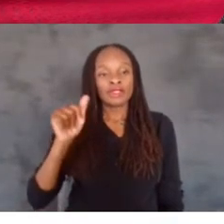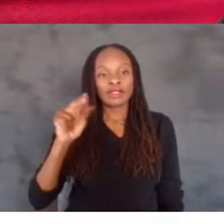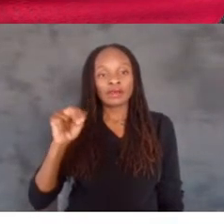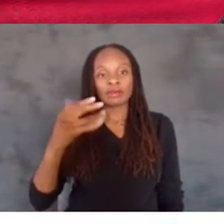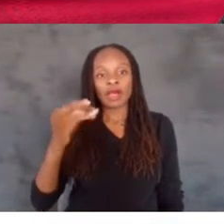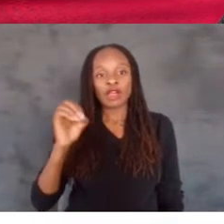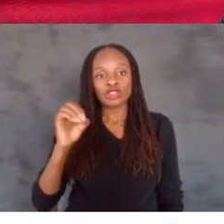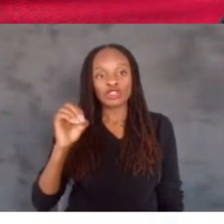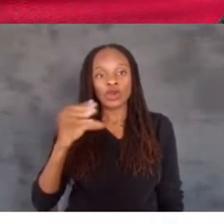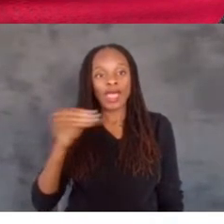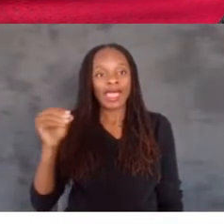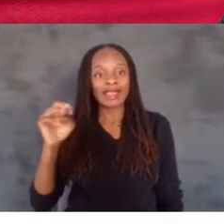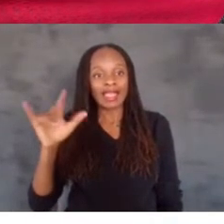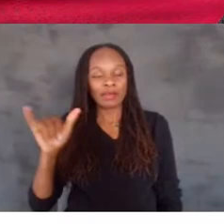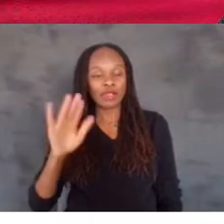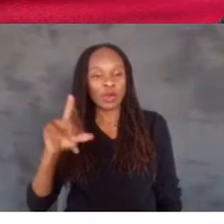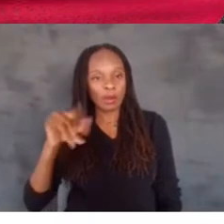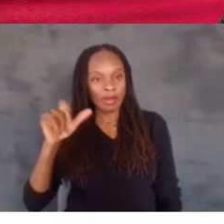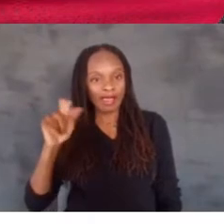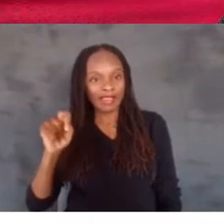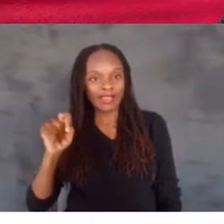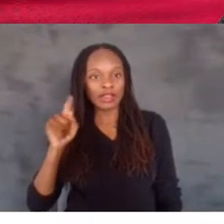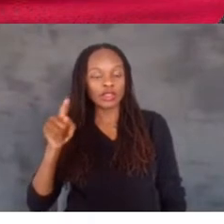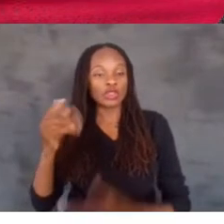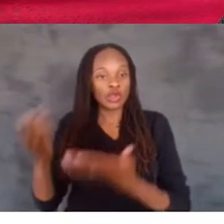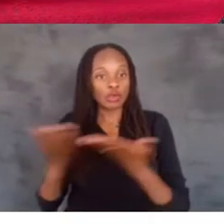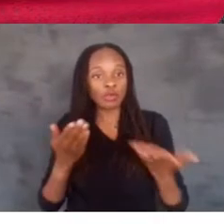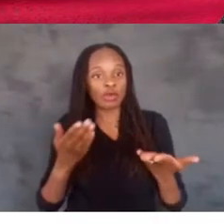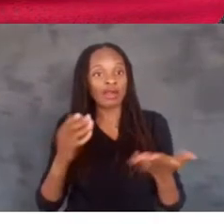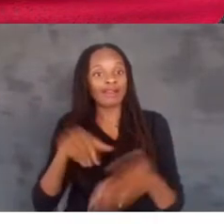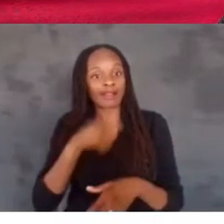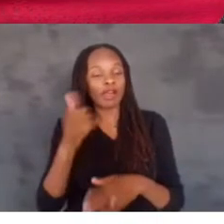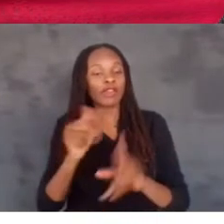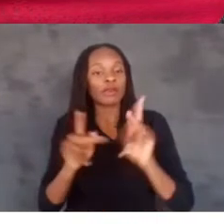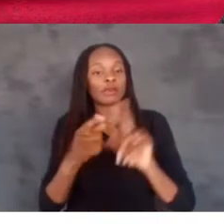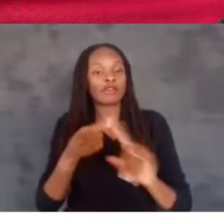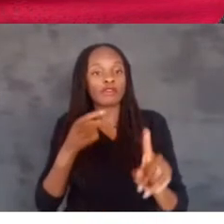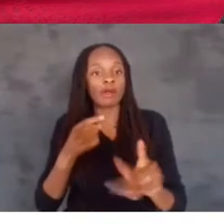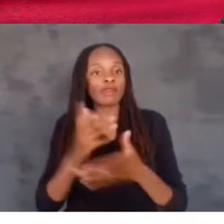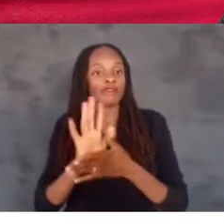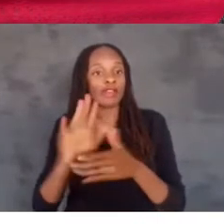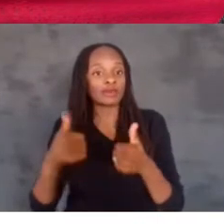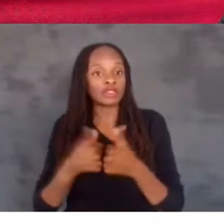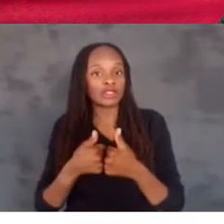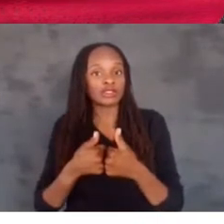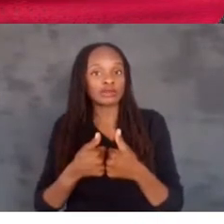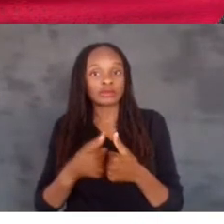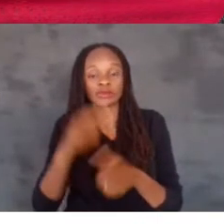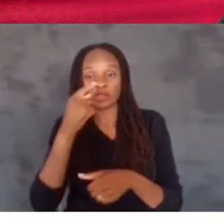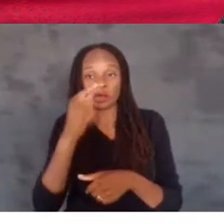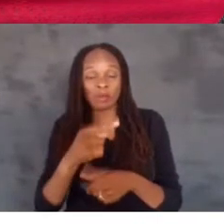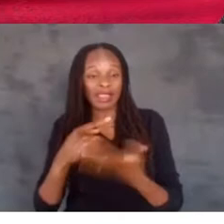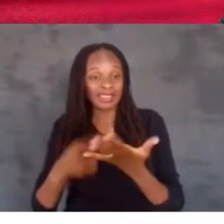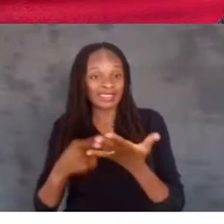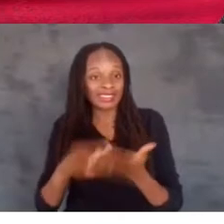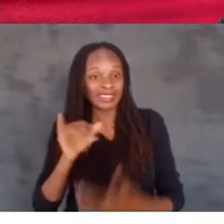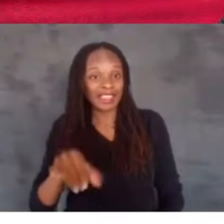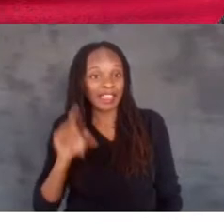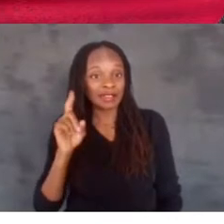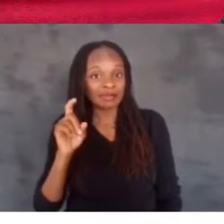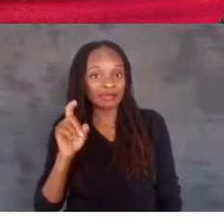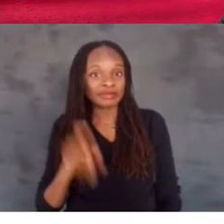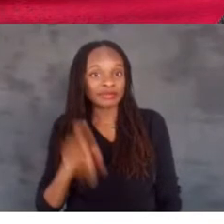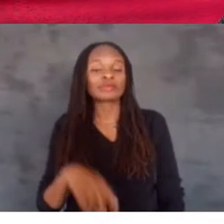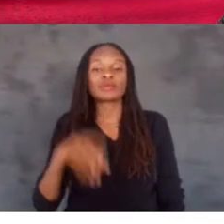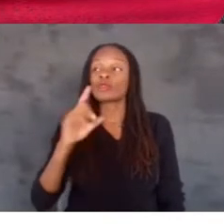your pilot, you actually brought in other people from the Film Challenge. Can you talk about that? Sure.